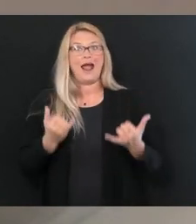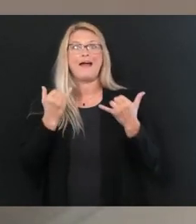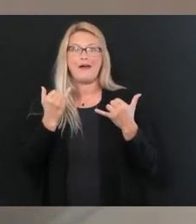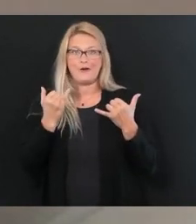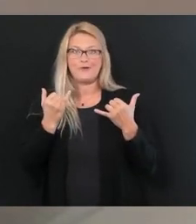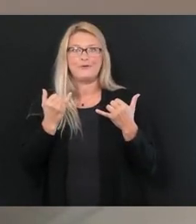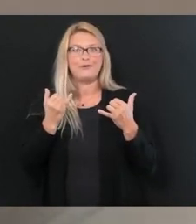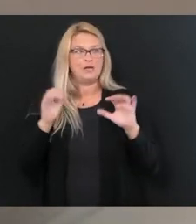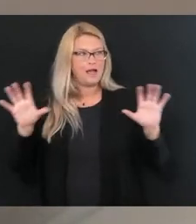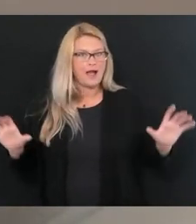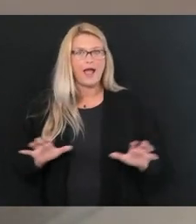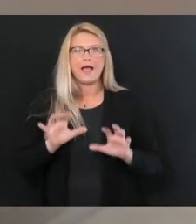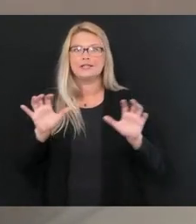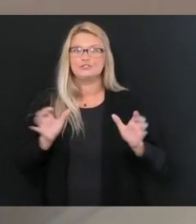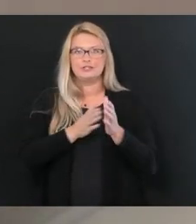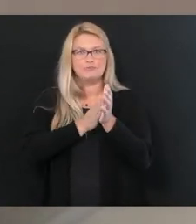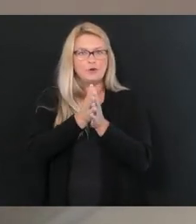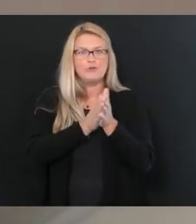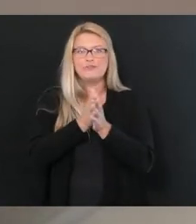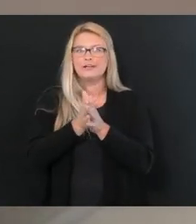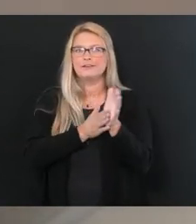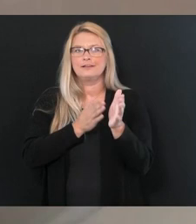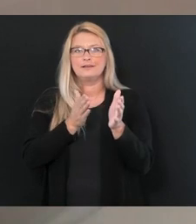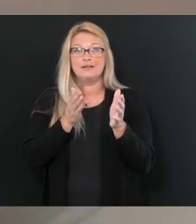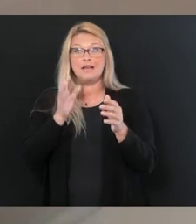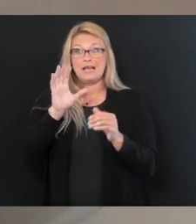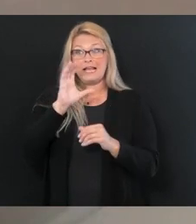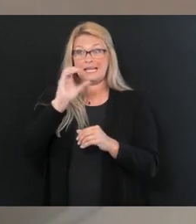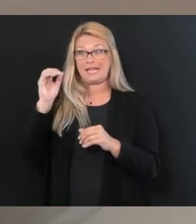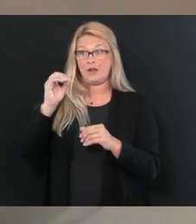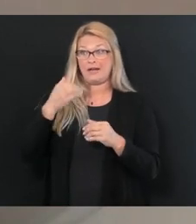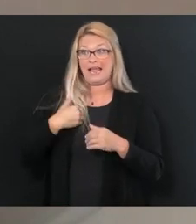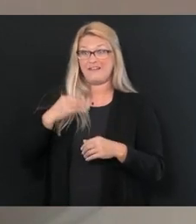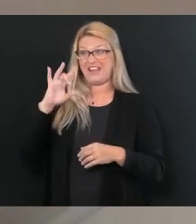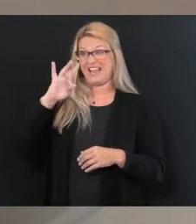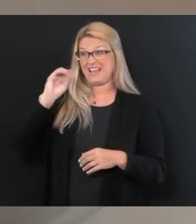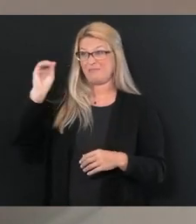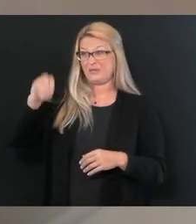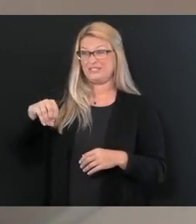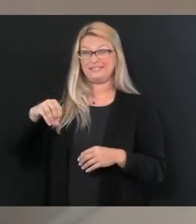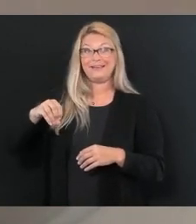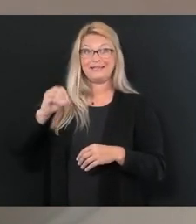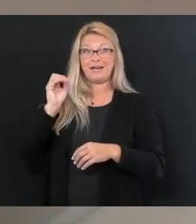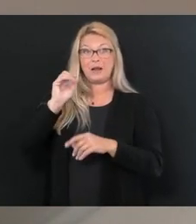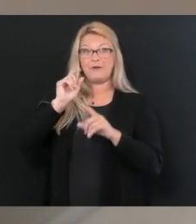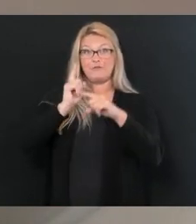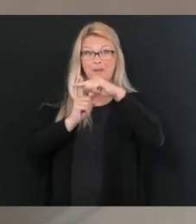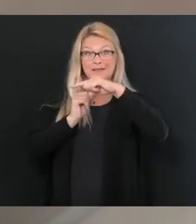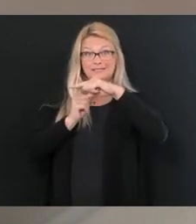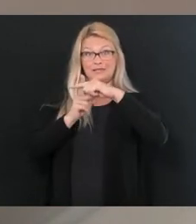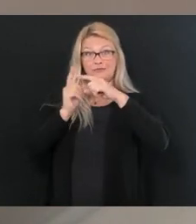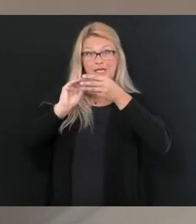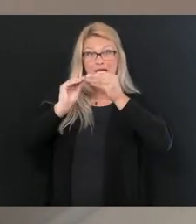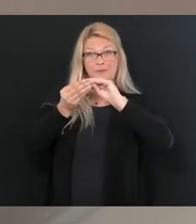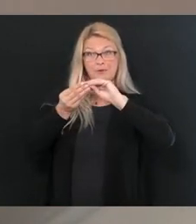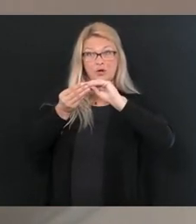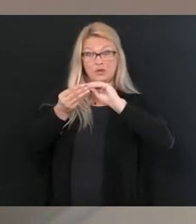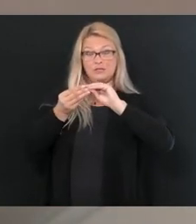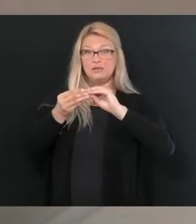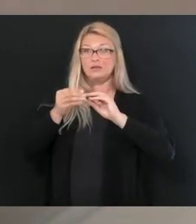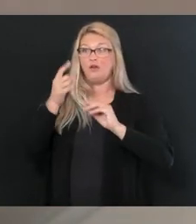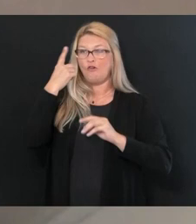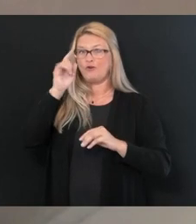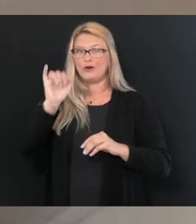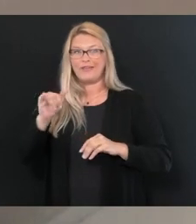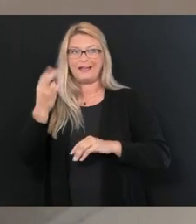action is if a county is over 8% of that positivity rate in that interval, again, 7